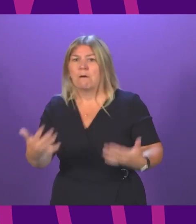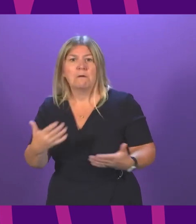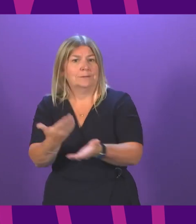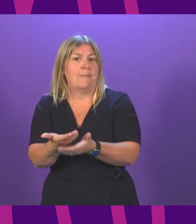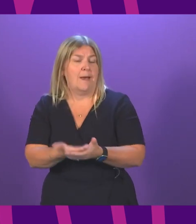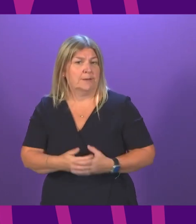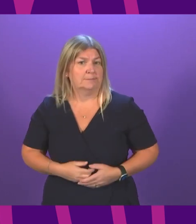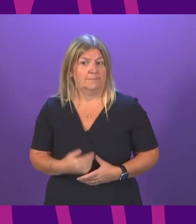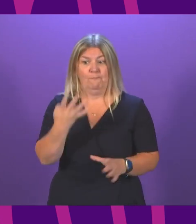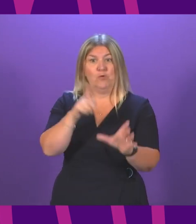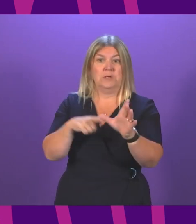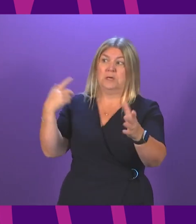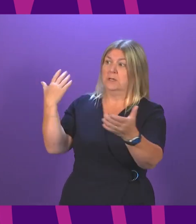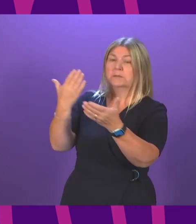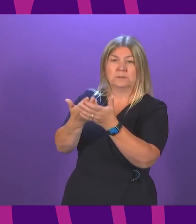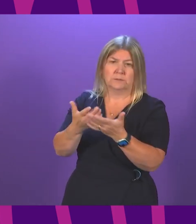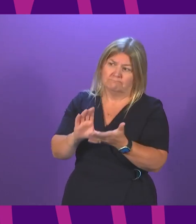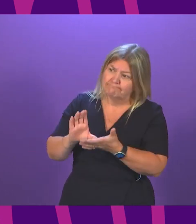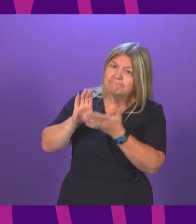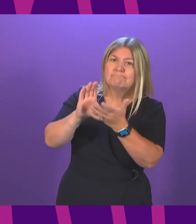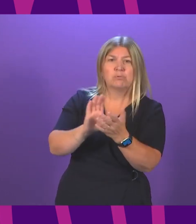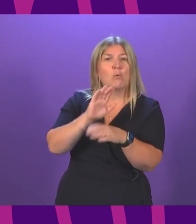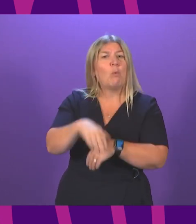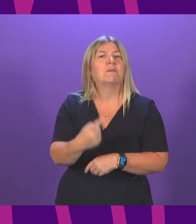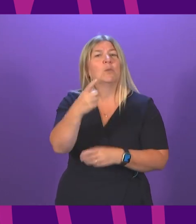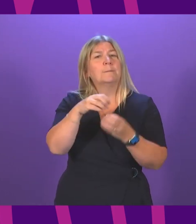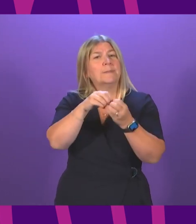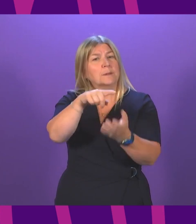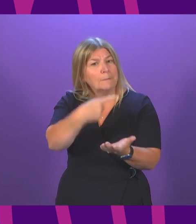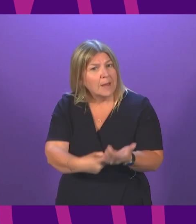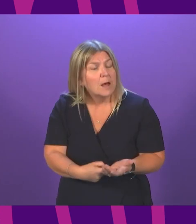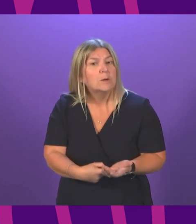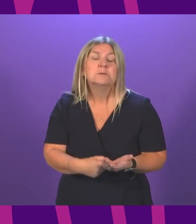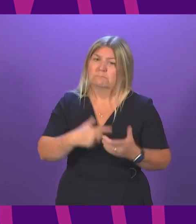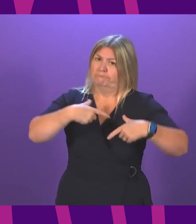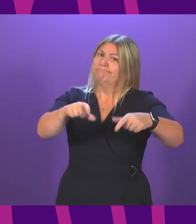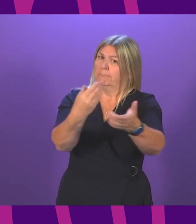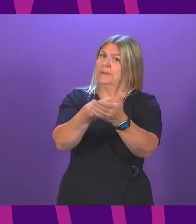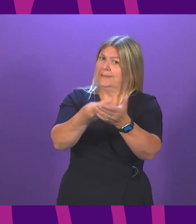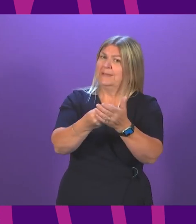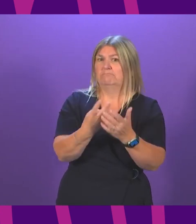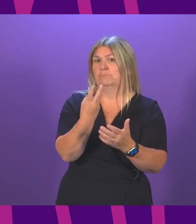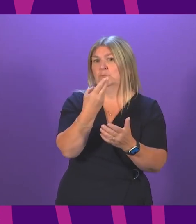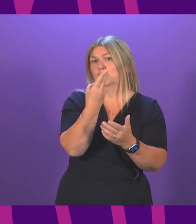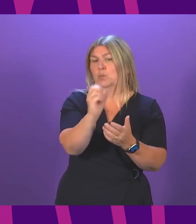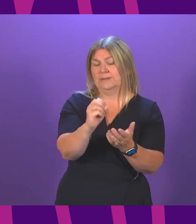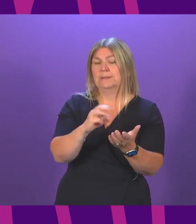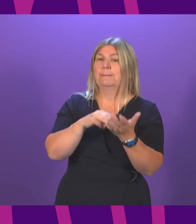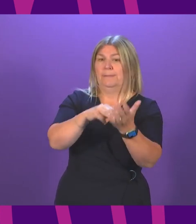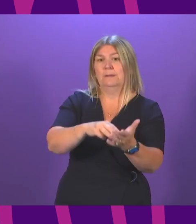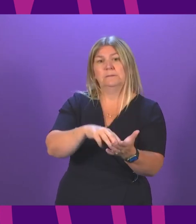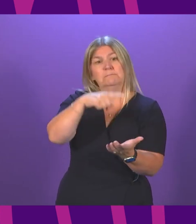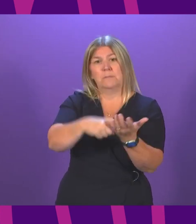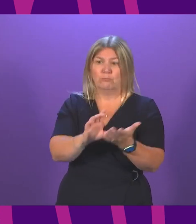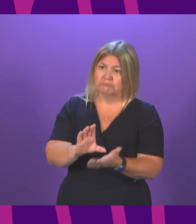Over the past four years, we've invested over a billion pounds and continue to invest with just over 20 million pounds and additional funding being made